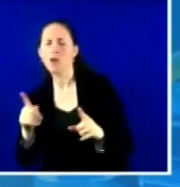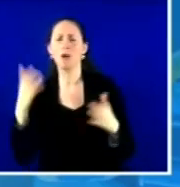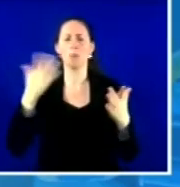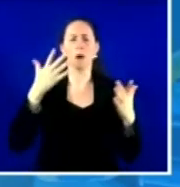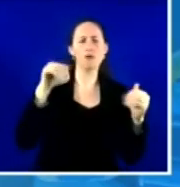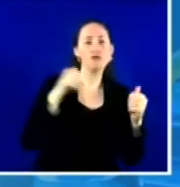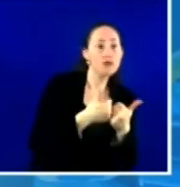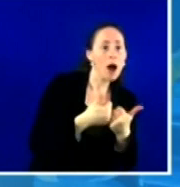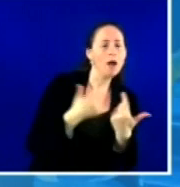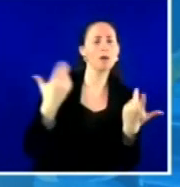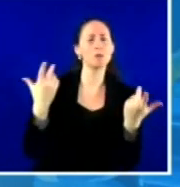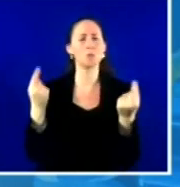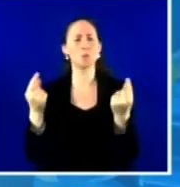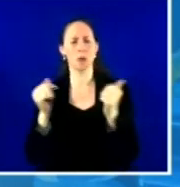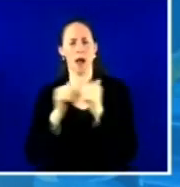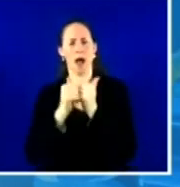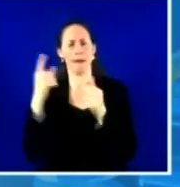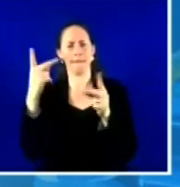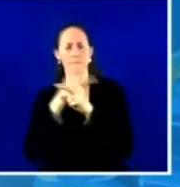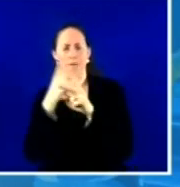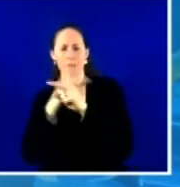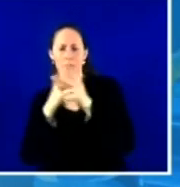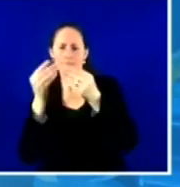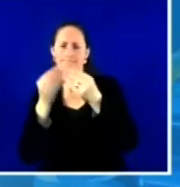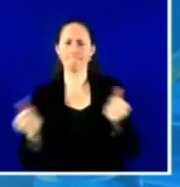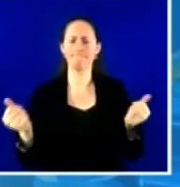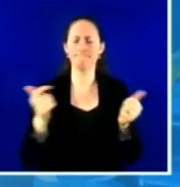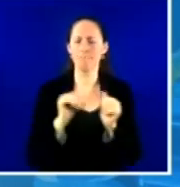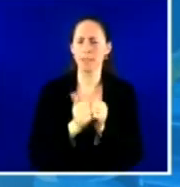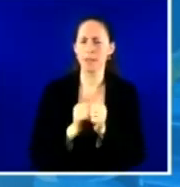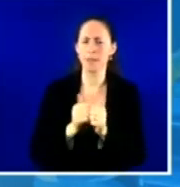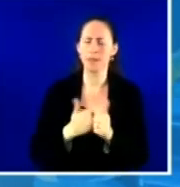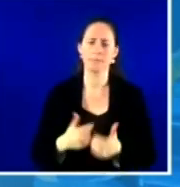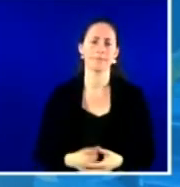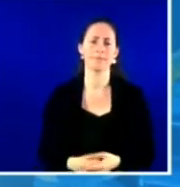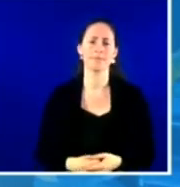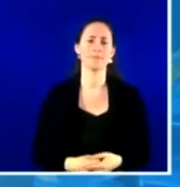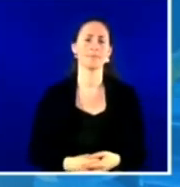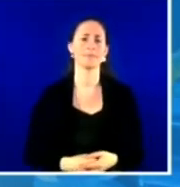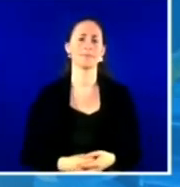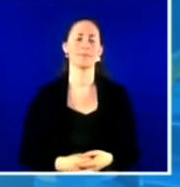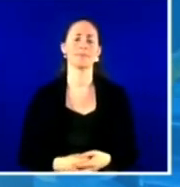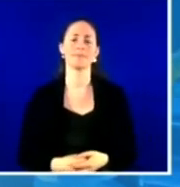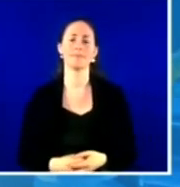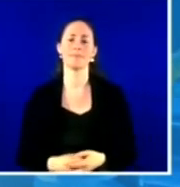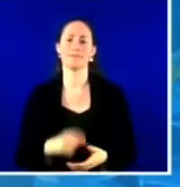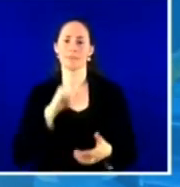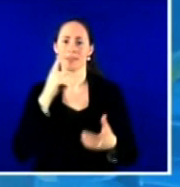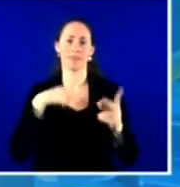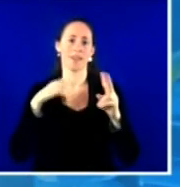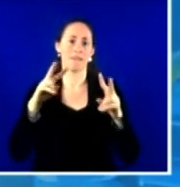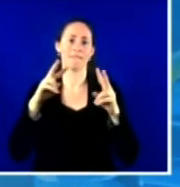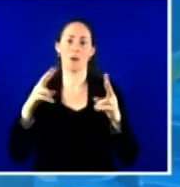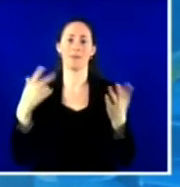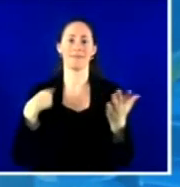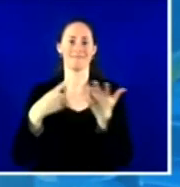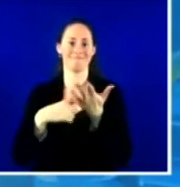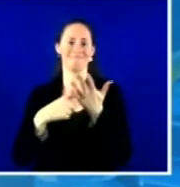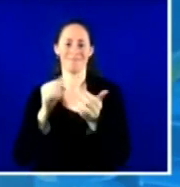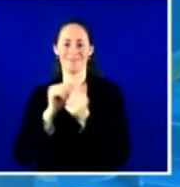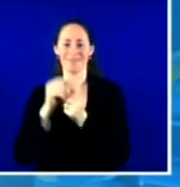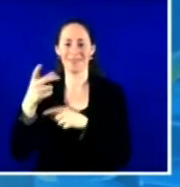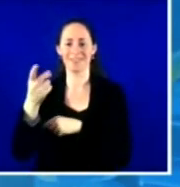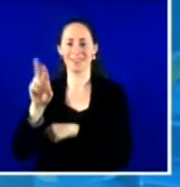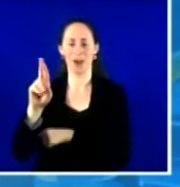So I'm so, so looking forward to these next moments in conversation with you, Dr. Rodney, because your leadership